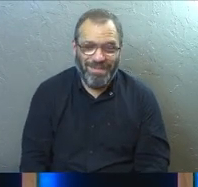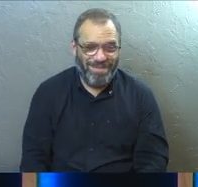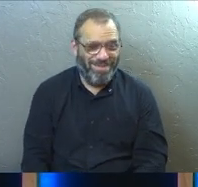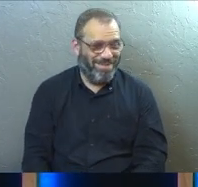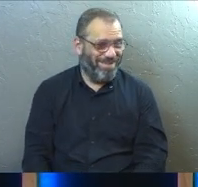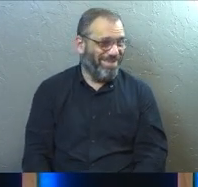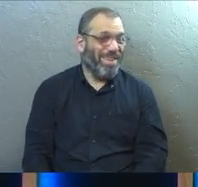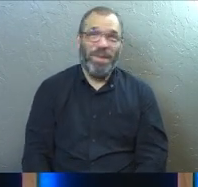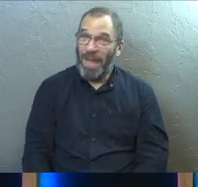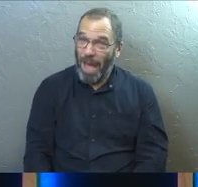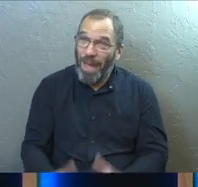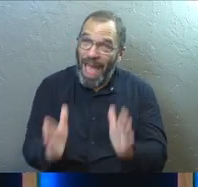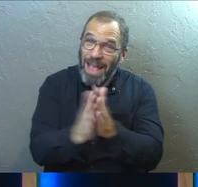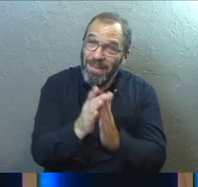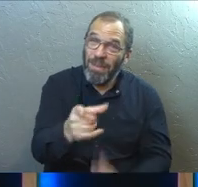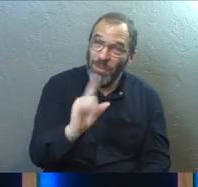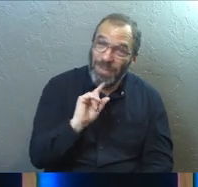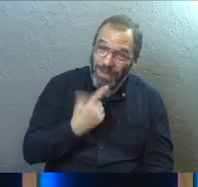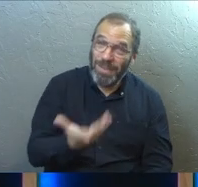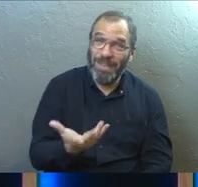It's a valid question.